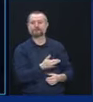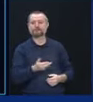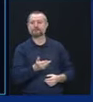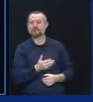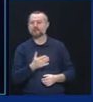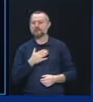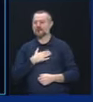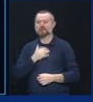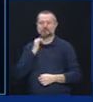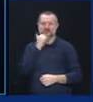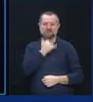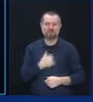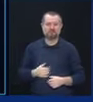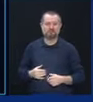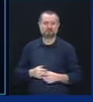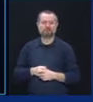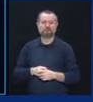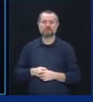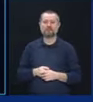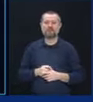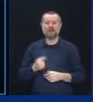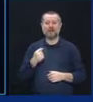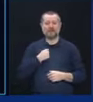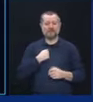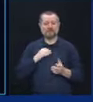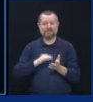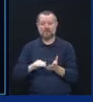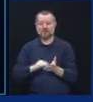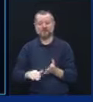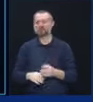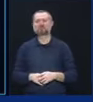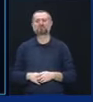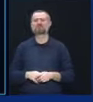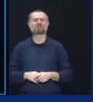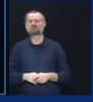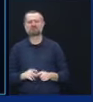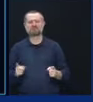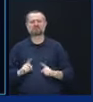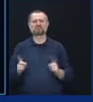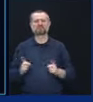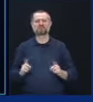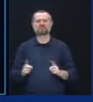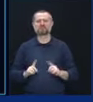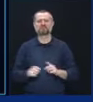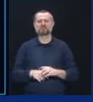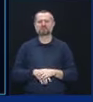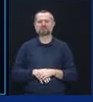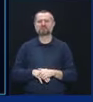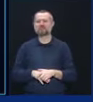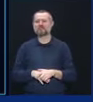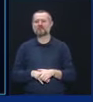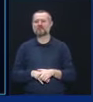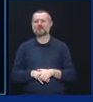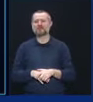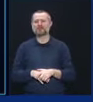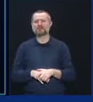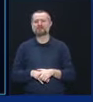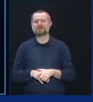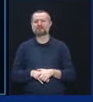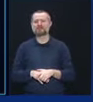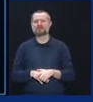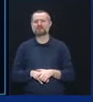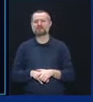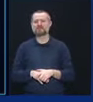make no excuses for that mistake. It is an affront to truth to treat